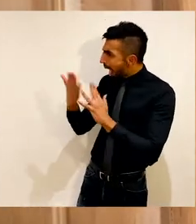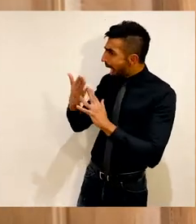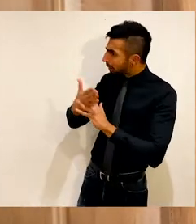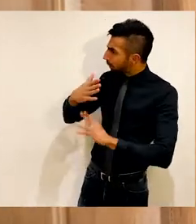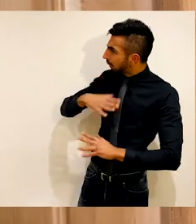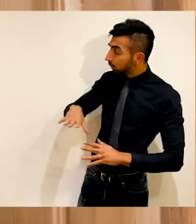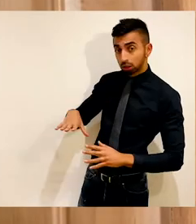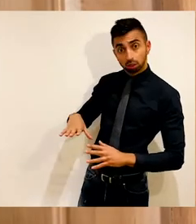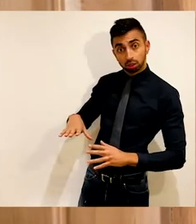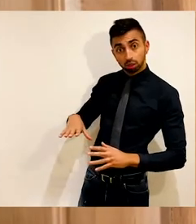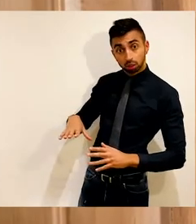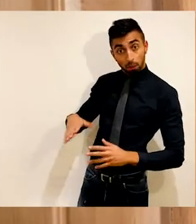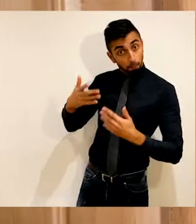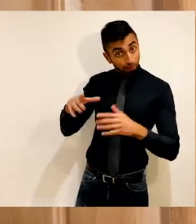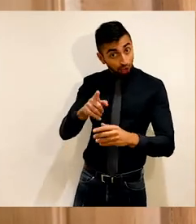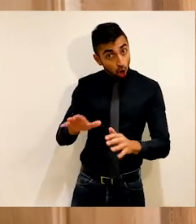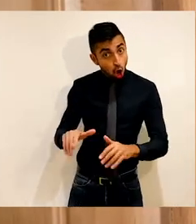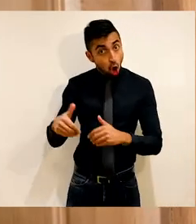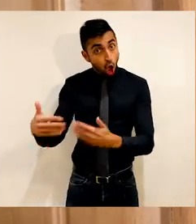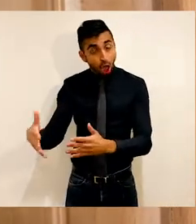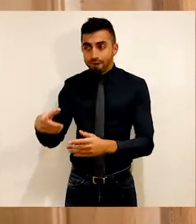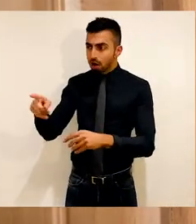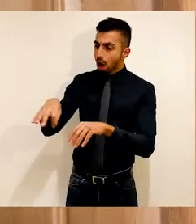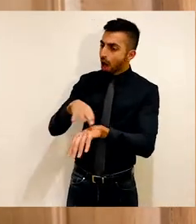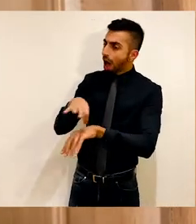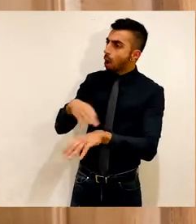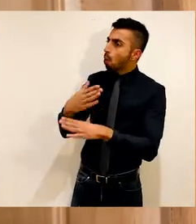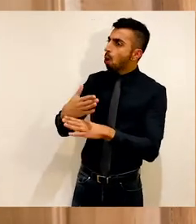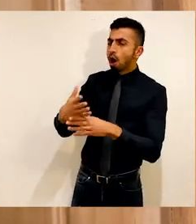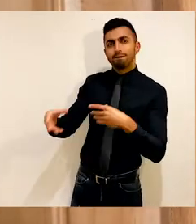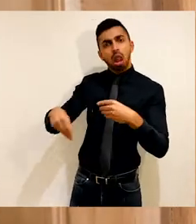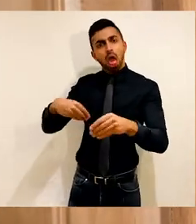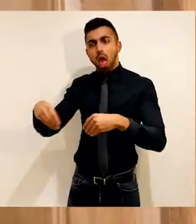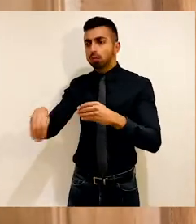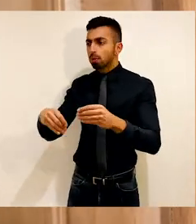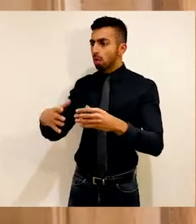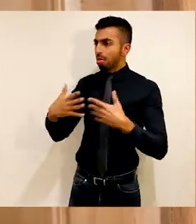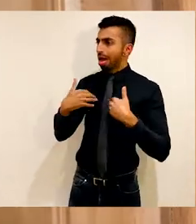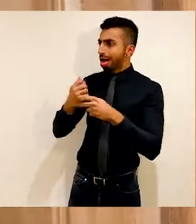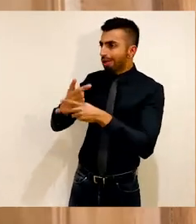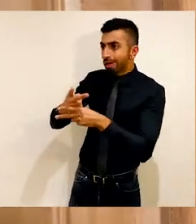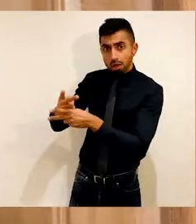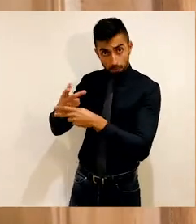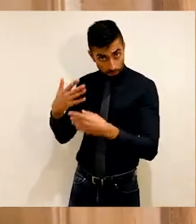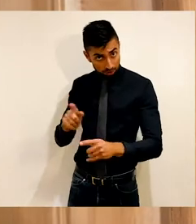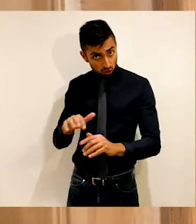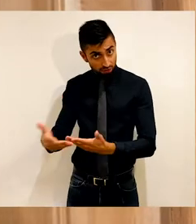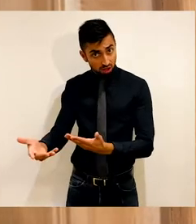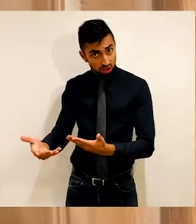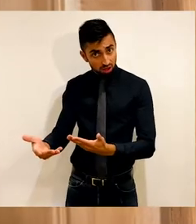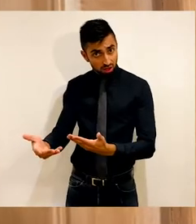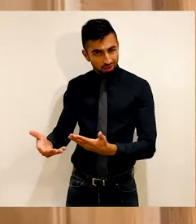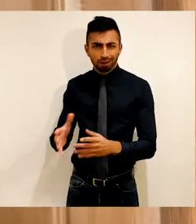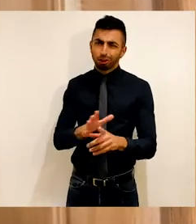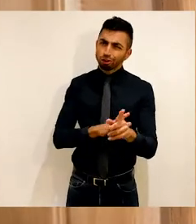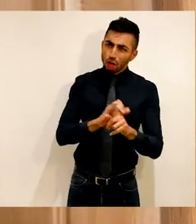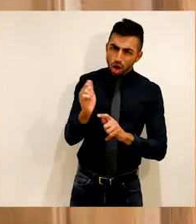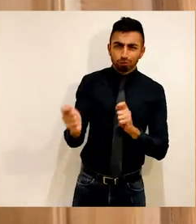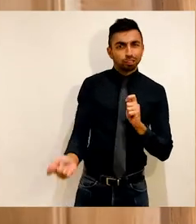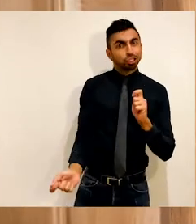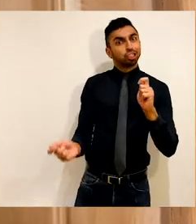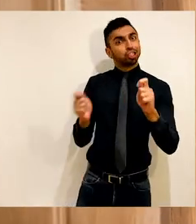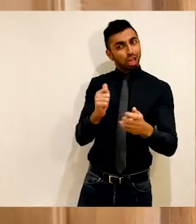requirements? Do you offer flexible working hours and healthcare? These cultural changes add value